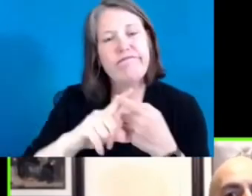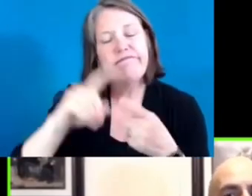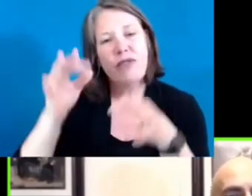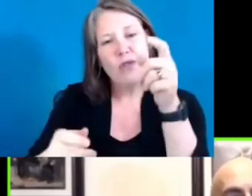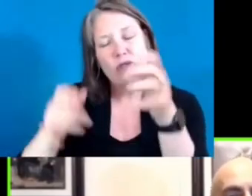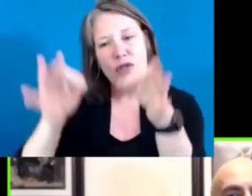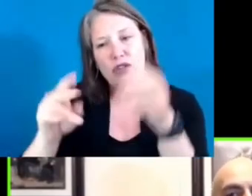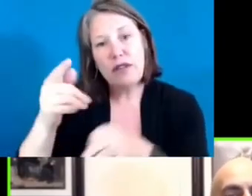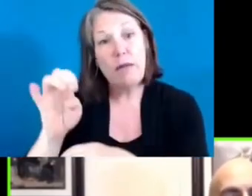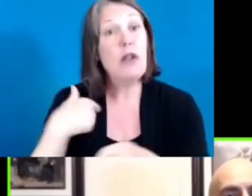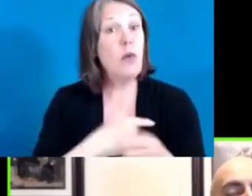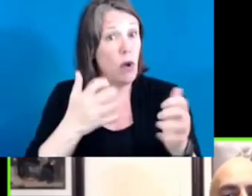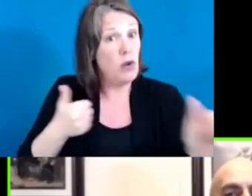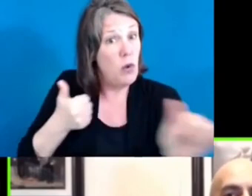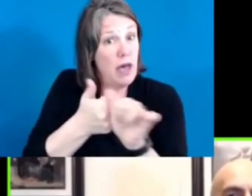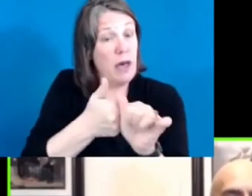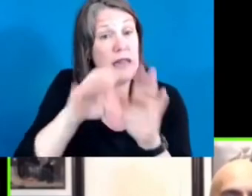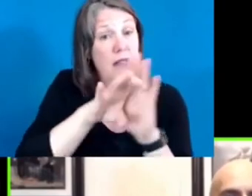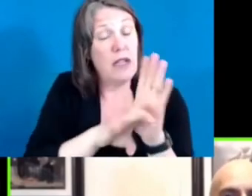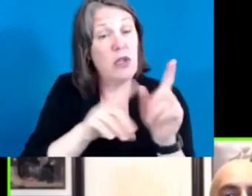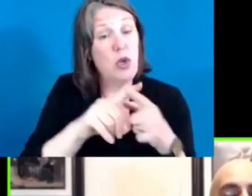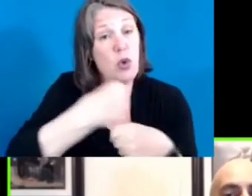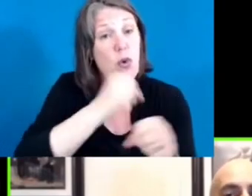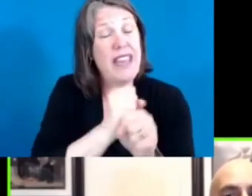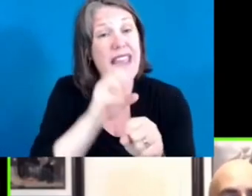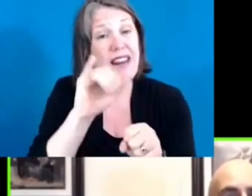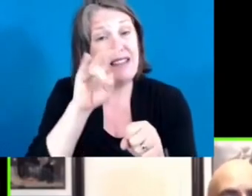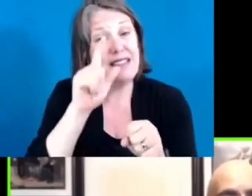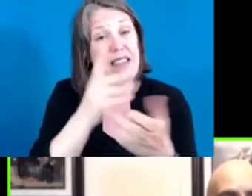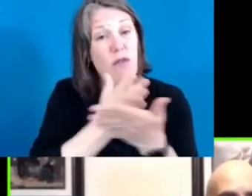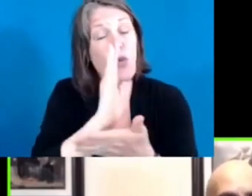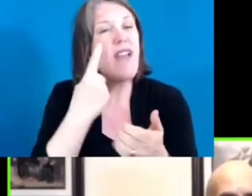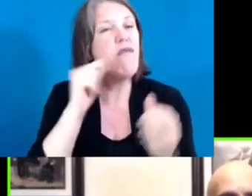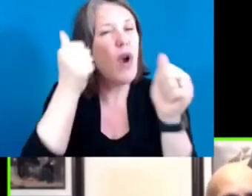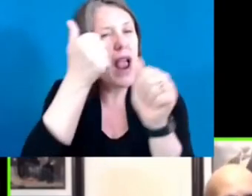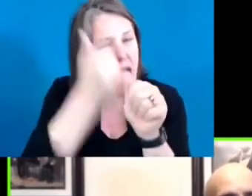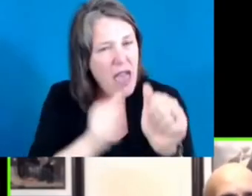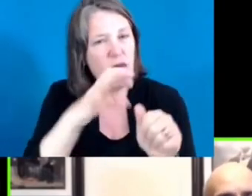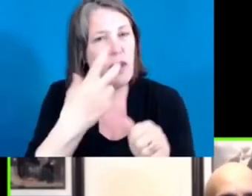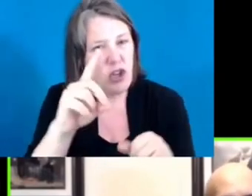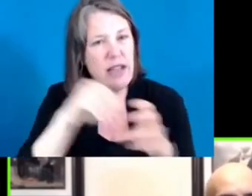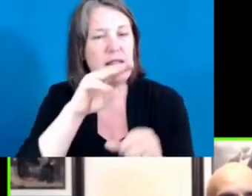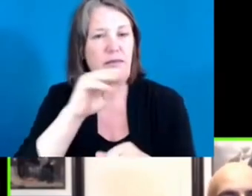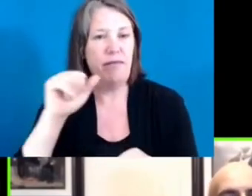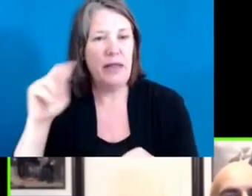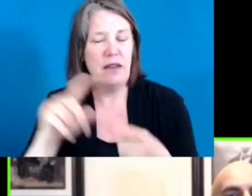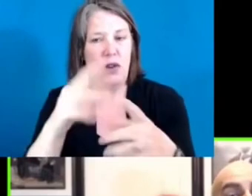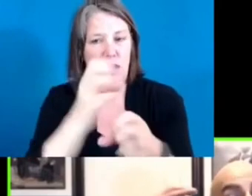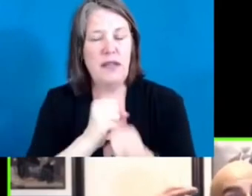a civil right for every child in Minnesota to receive a quality public education, and then very importantly,